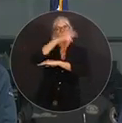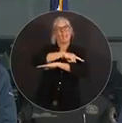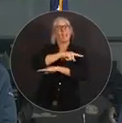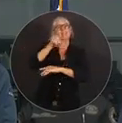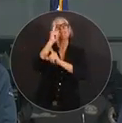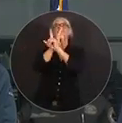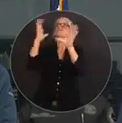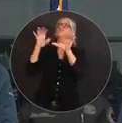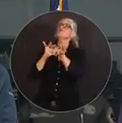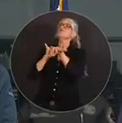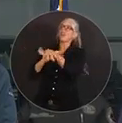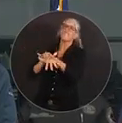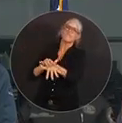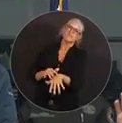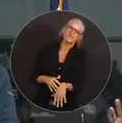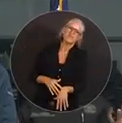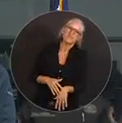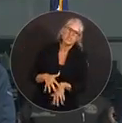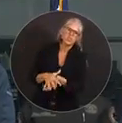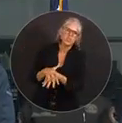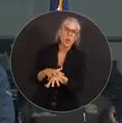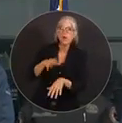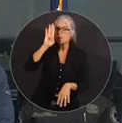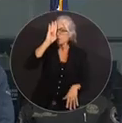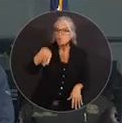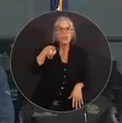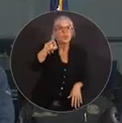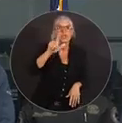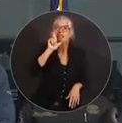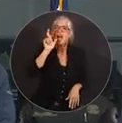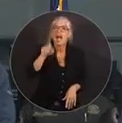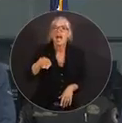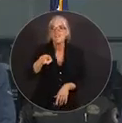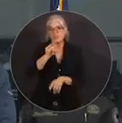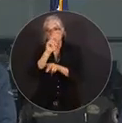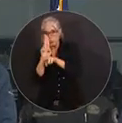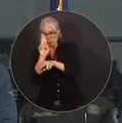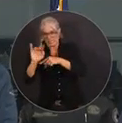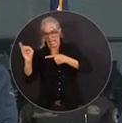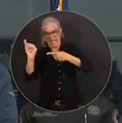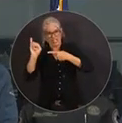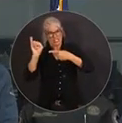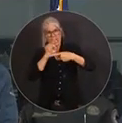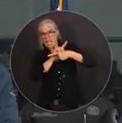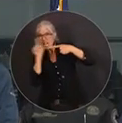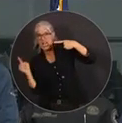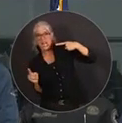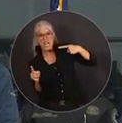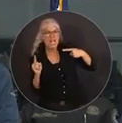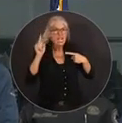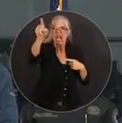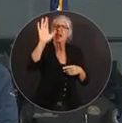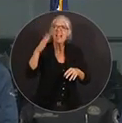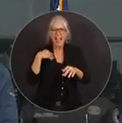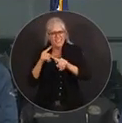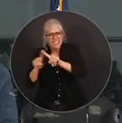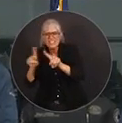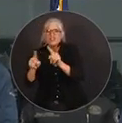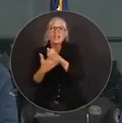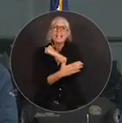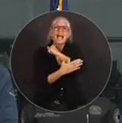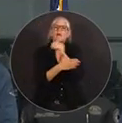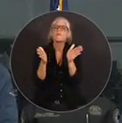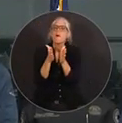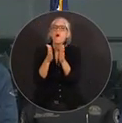just keep in mind you do not have to get on the interstate and go far away. The shelters are open in all of these counties now. You